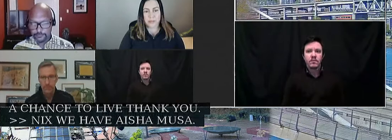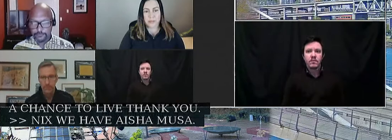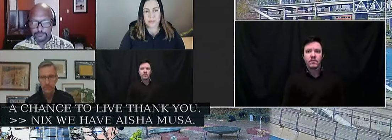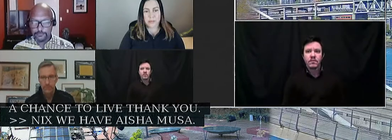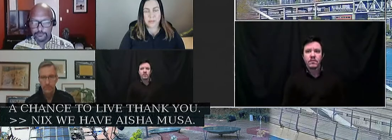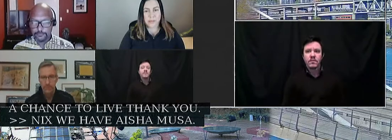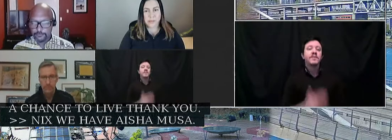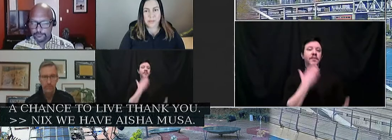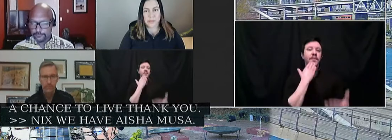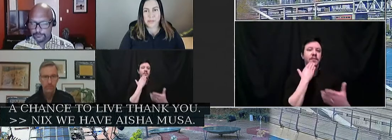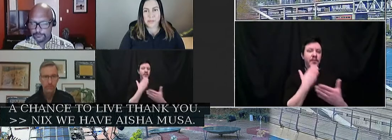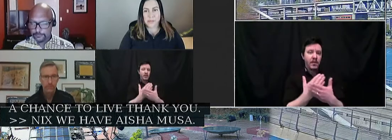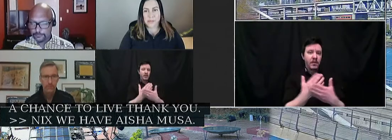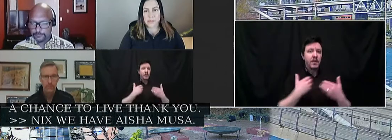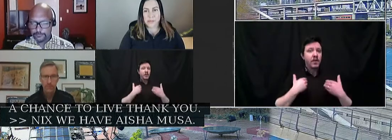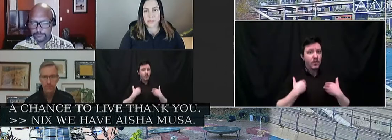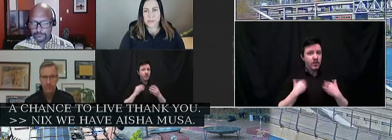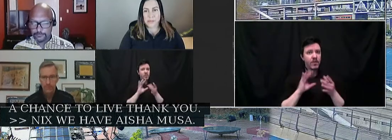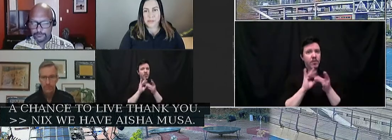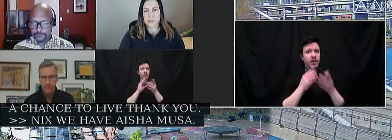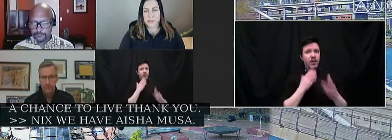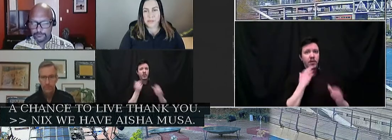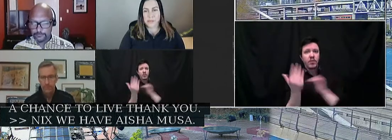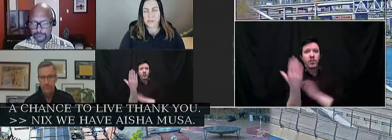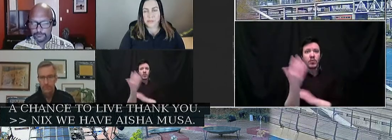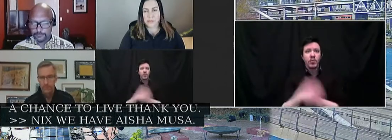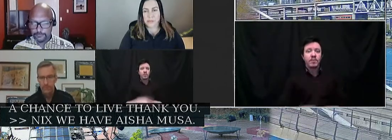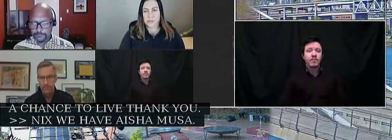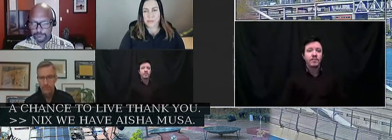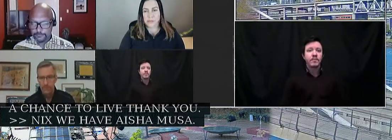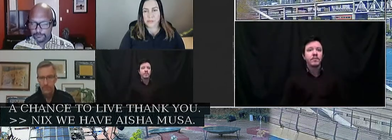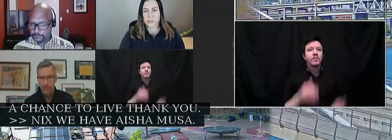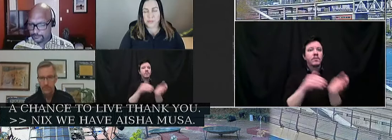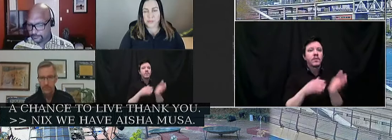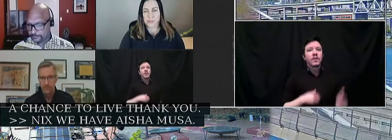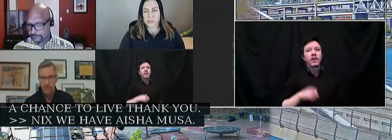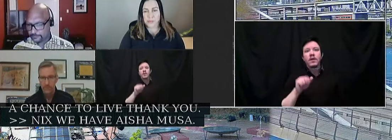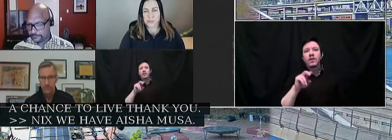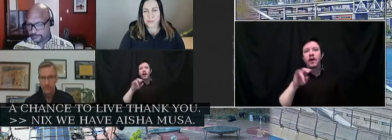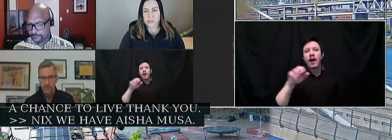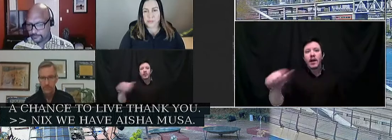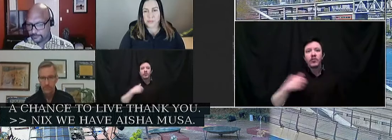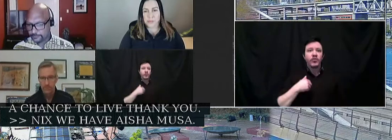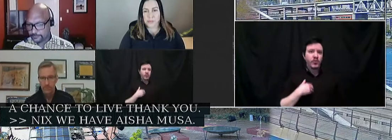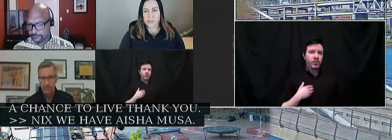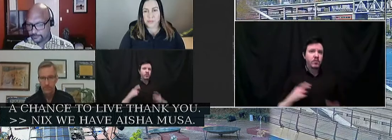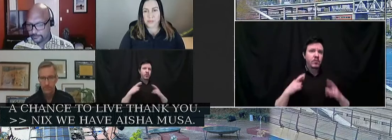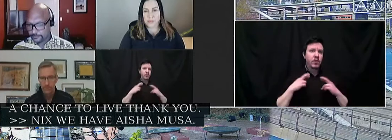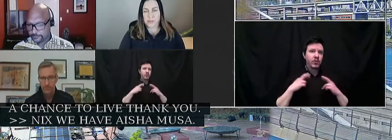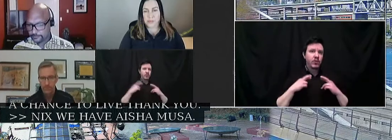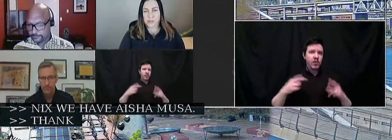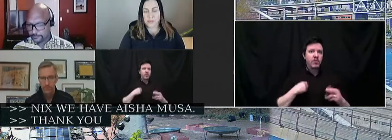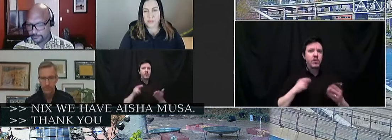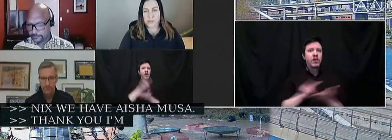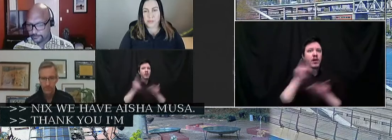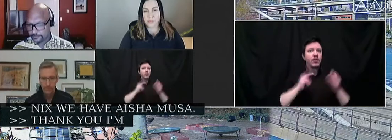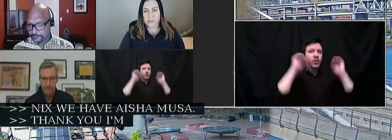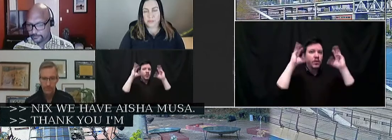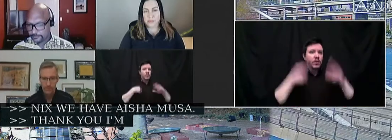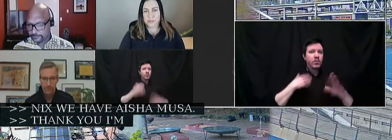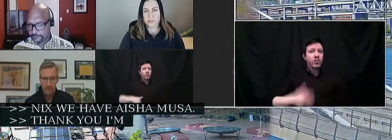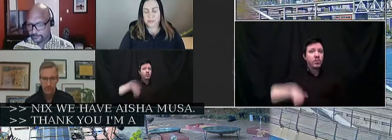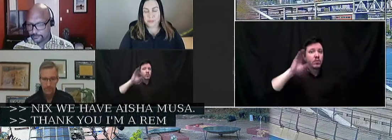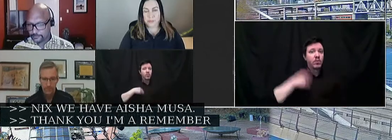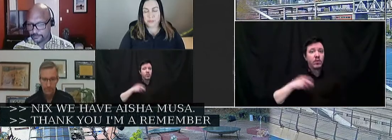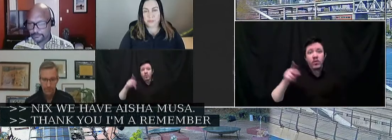Thank you for having me. Good morning. I'm Dr. Aisha Musa. I'm a retired university professor. I grew up in Portland.